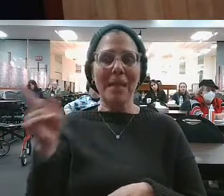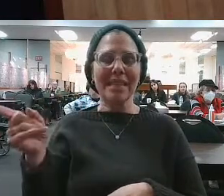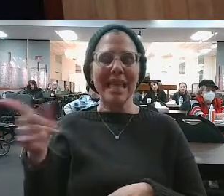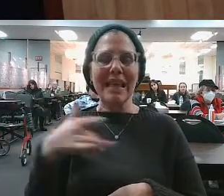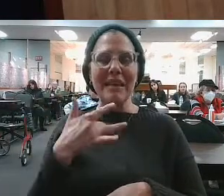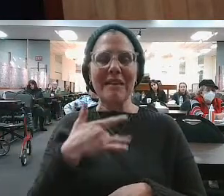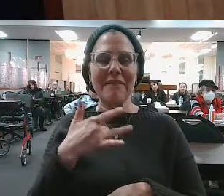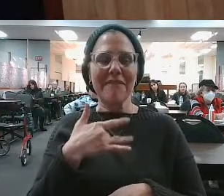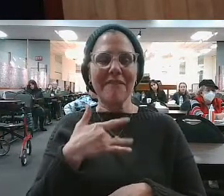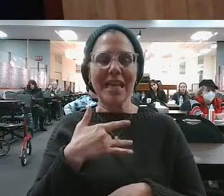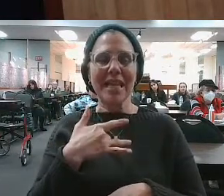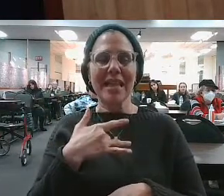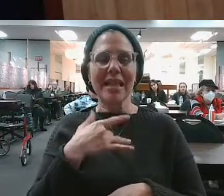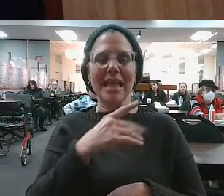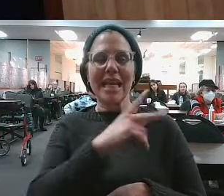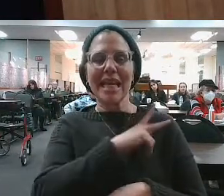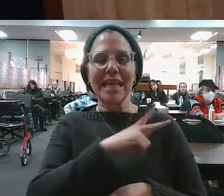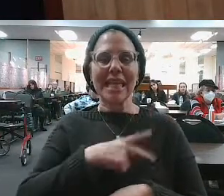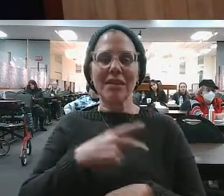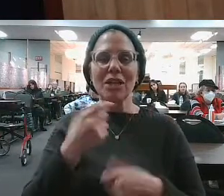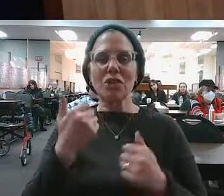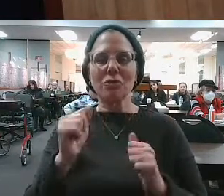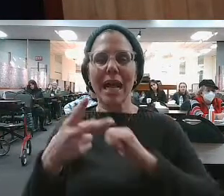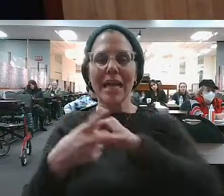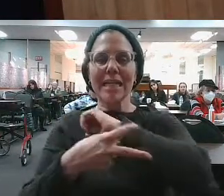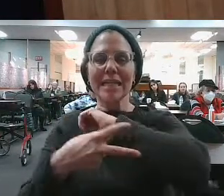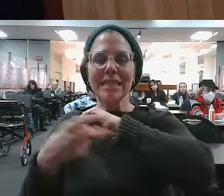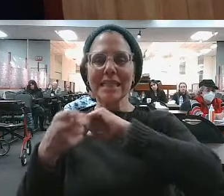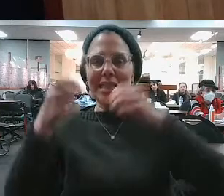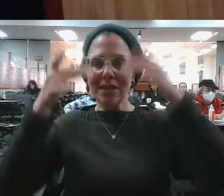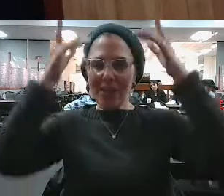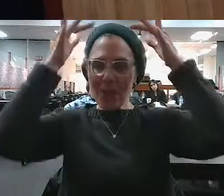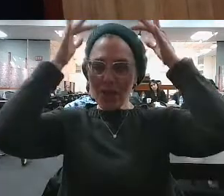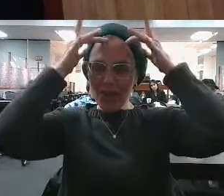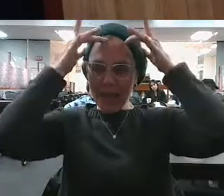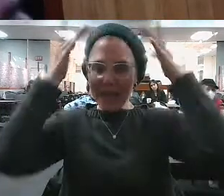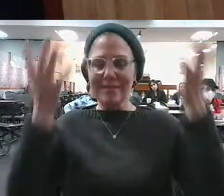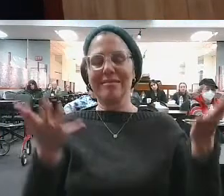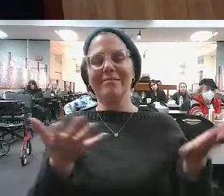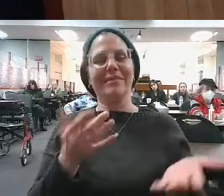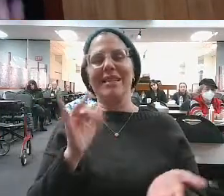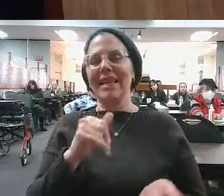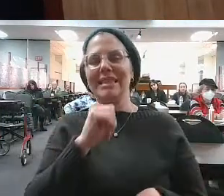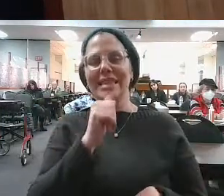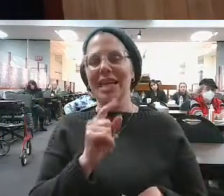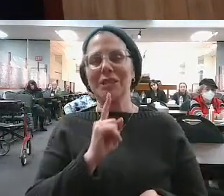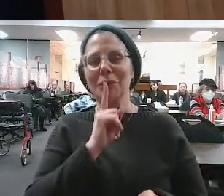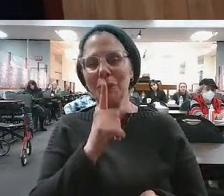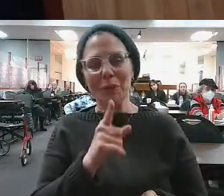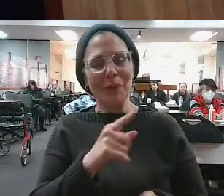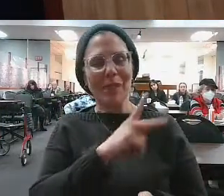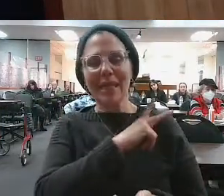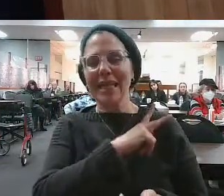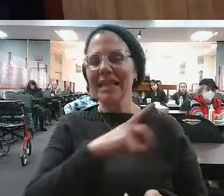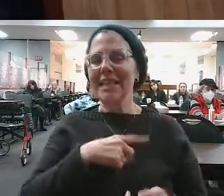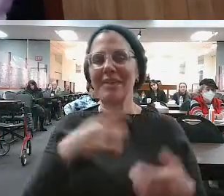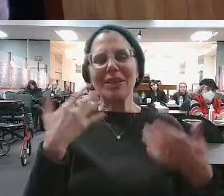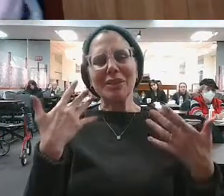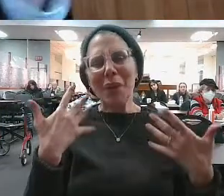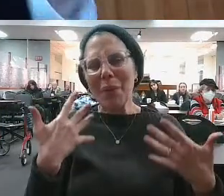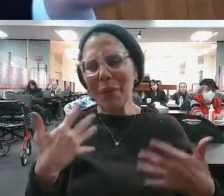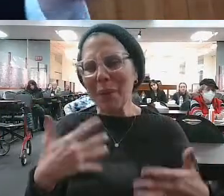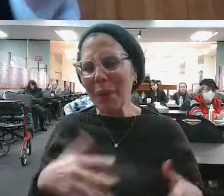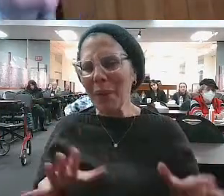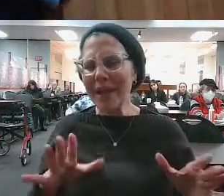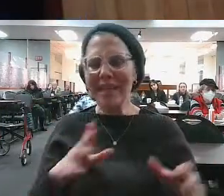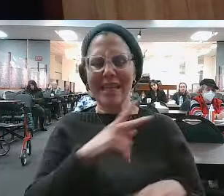trying to steal the crown and steal the throne. So, again, remember, it's important to understand there could be nothing further from the truth. David did not want